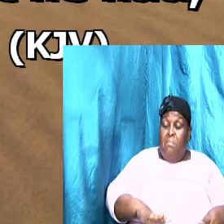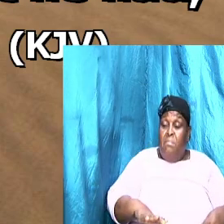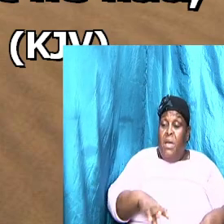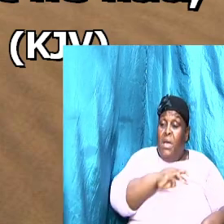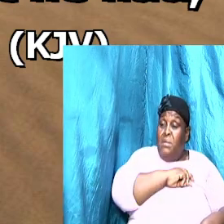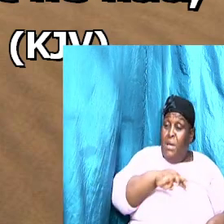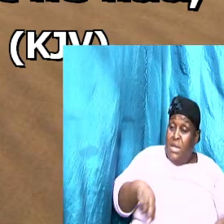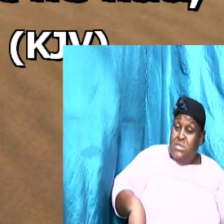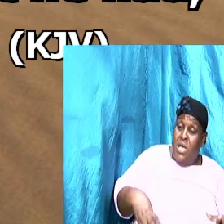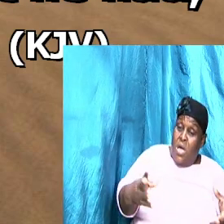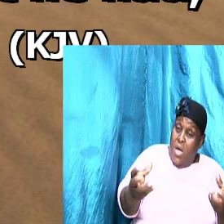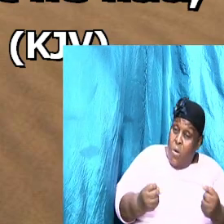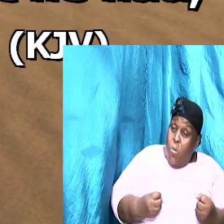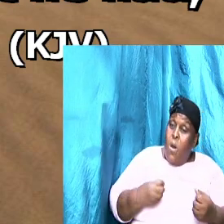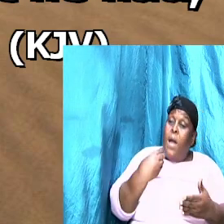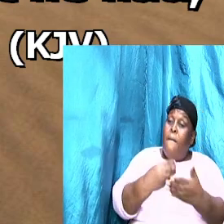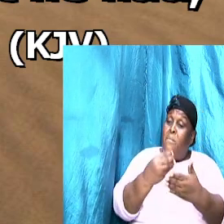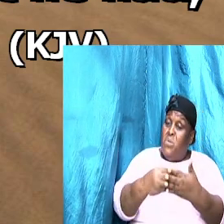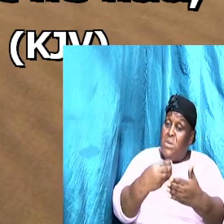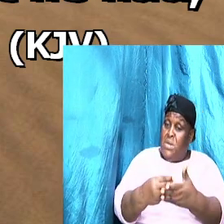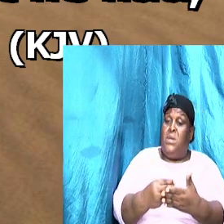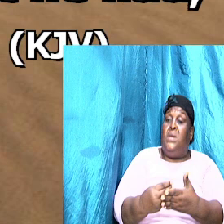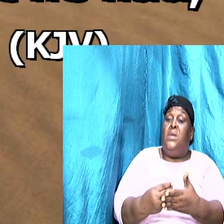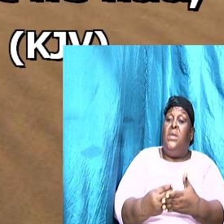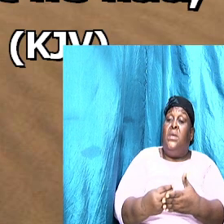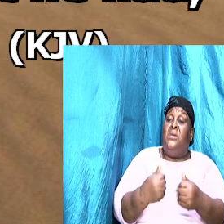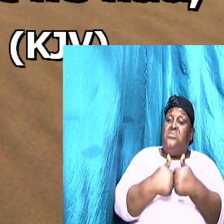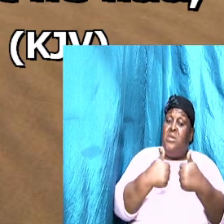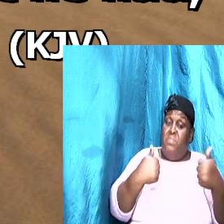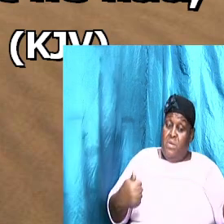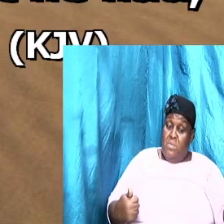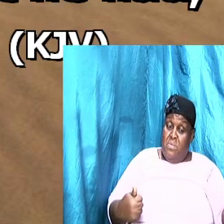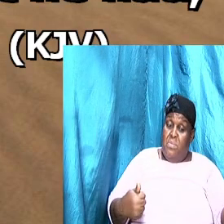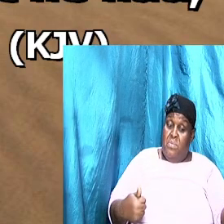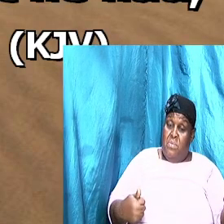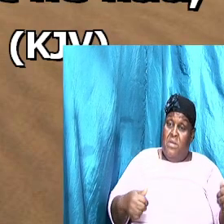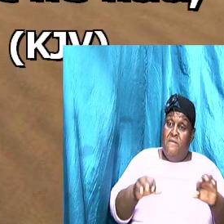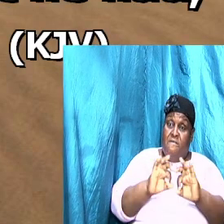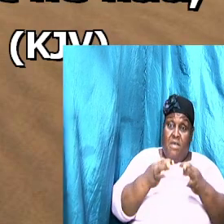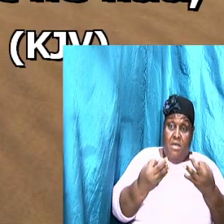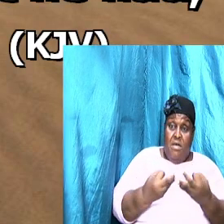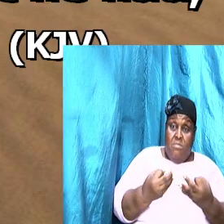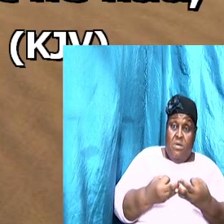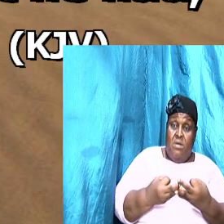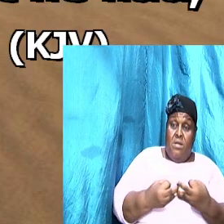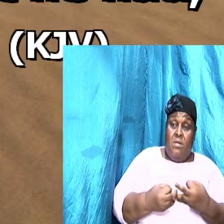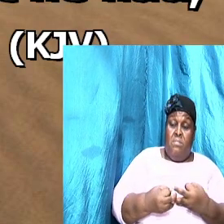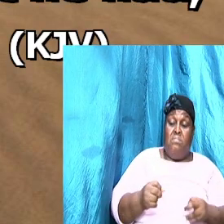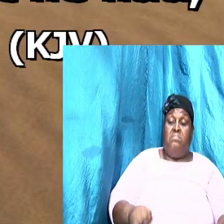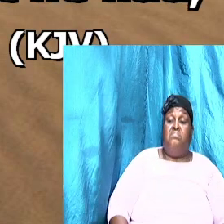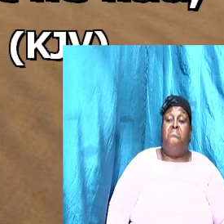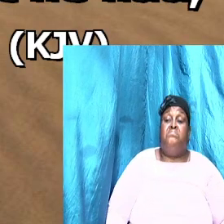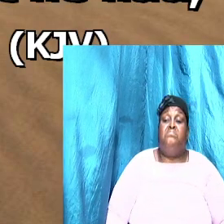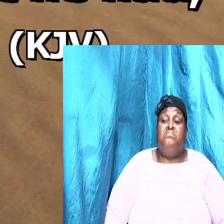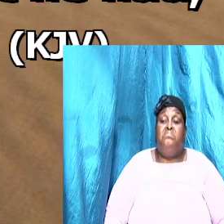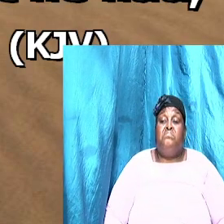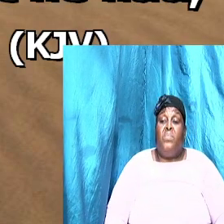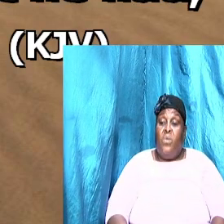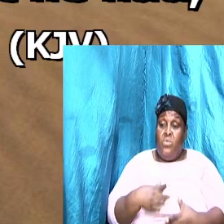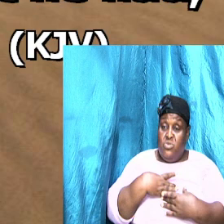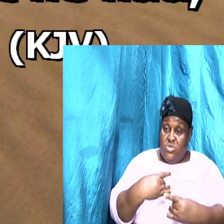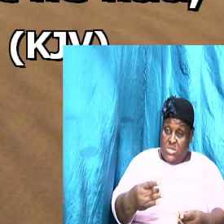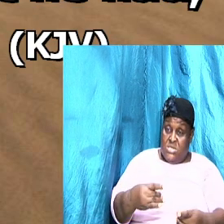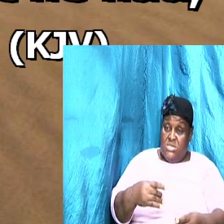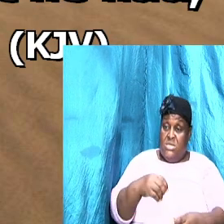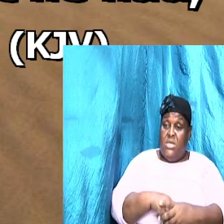So whoever buy them, whoever far separated, the purchasers are, so be it. He was interested only